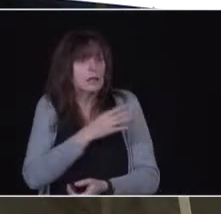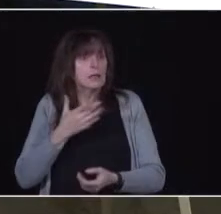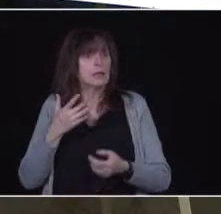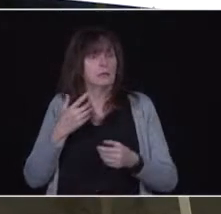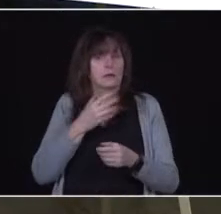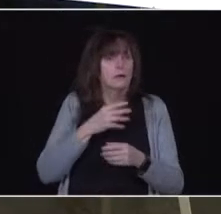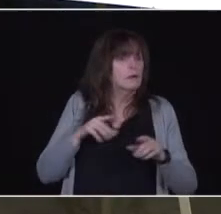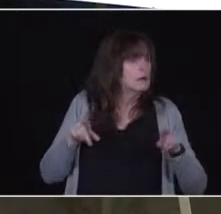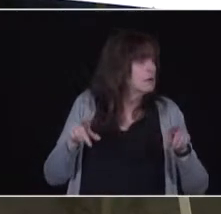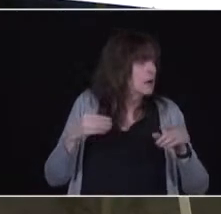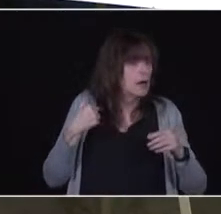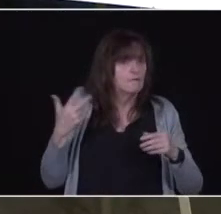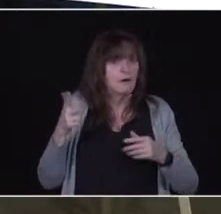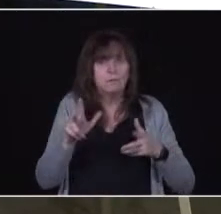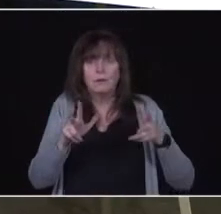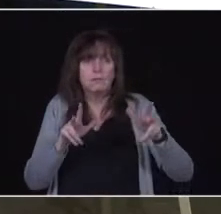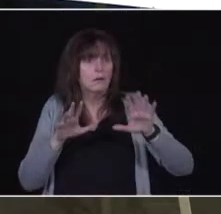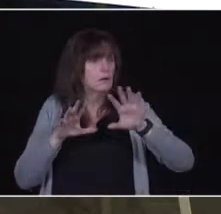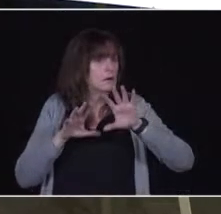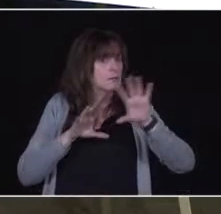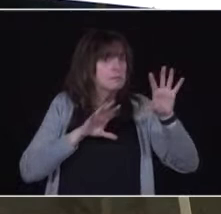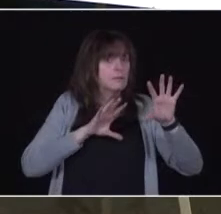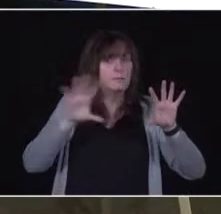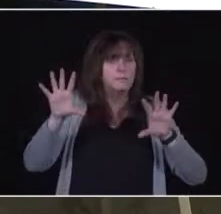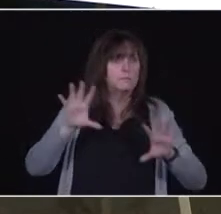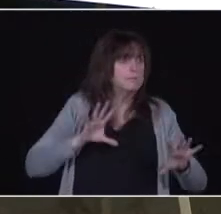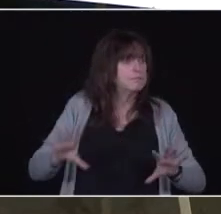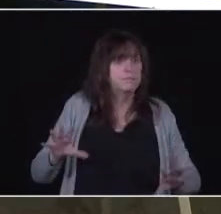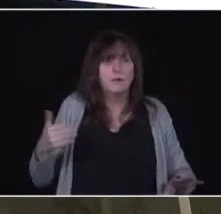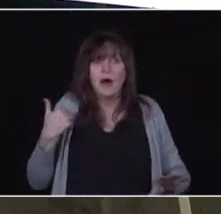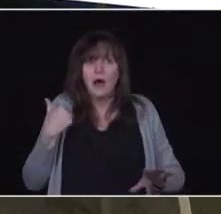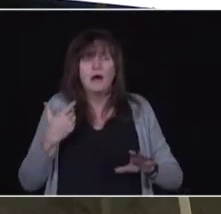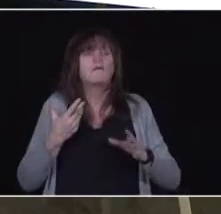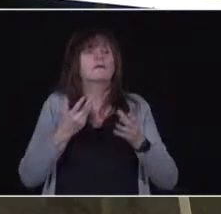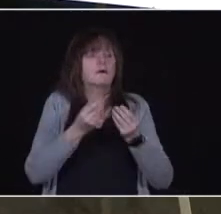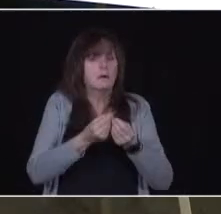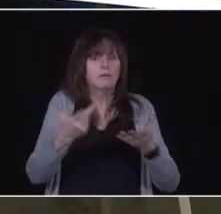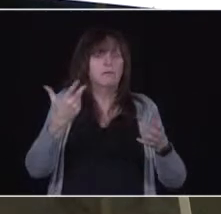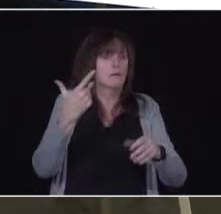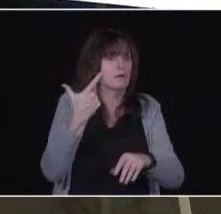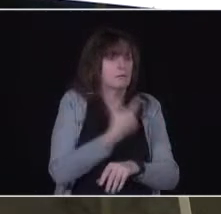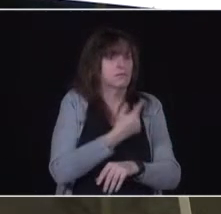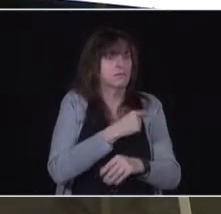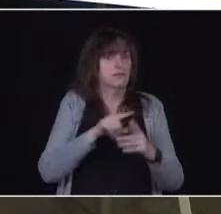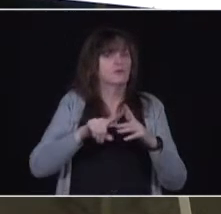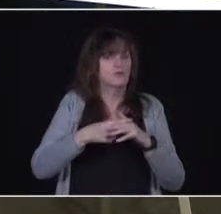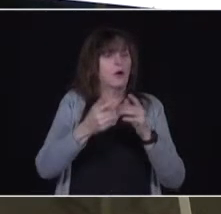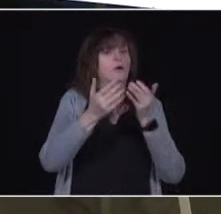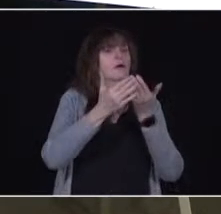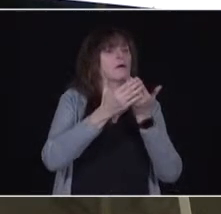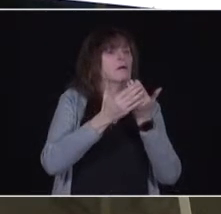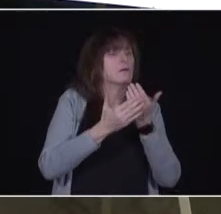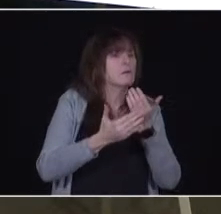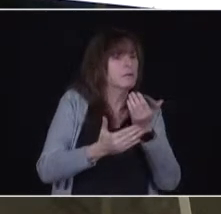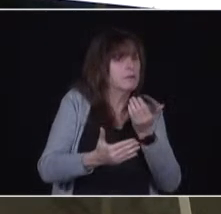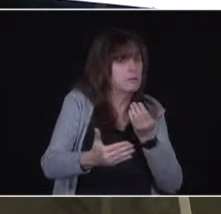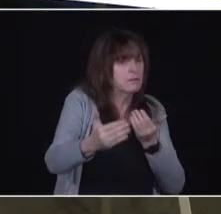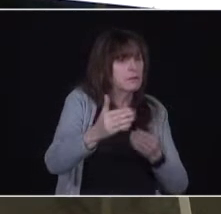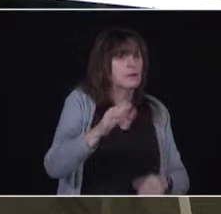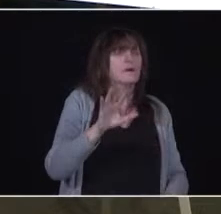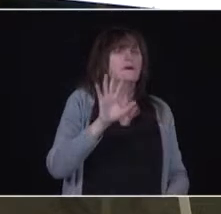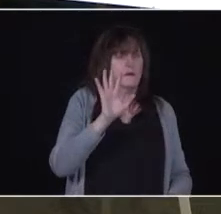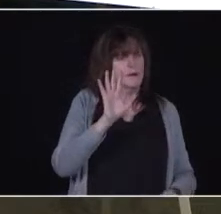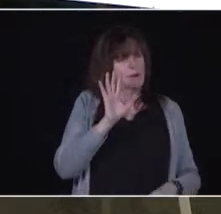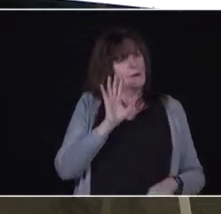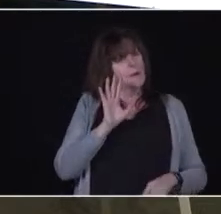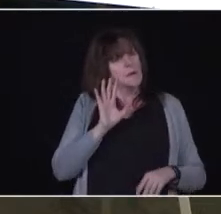to those populations and that will continue right throughout this vaccination program. The last part, of course, of that vaccine is where you would get